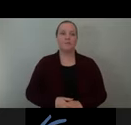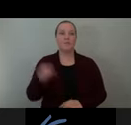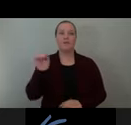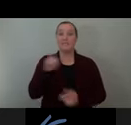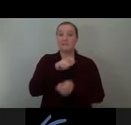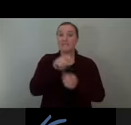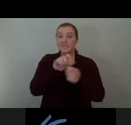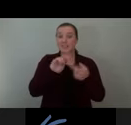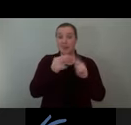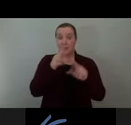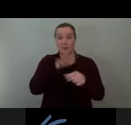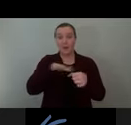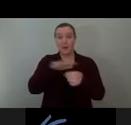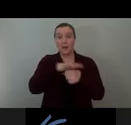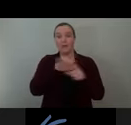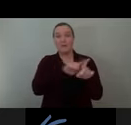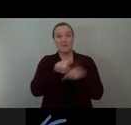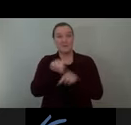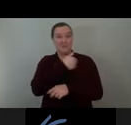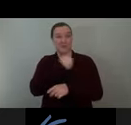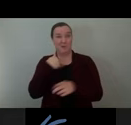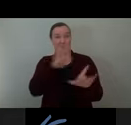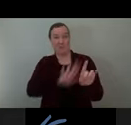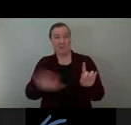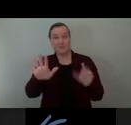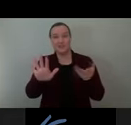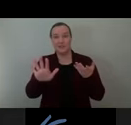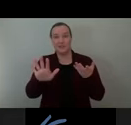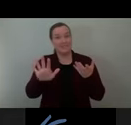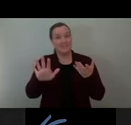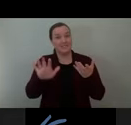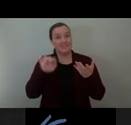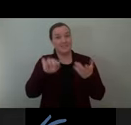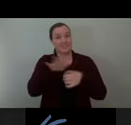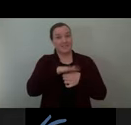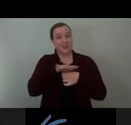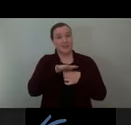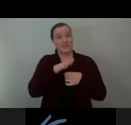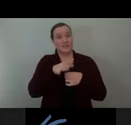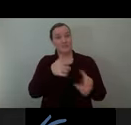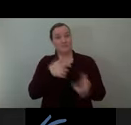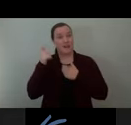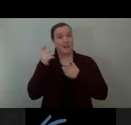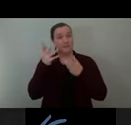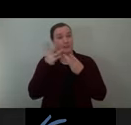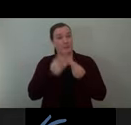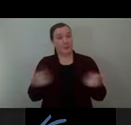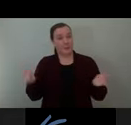across the whole of Toronto, us are quickly disappearing as we densify the city even more.